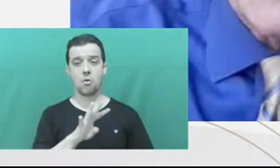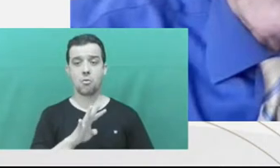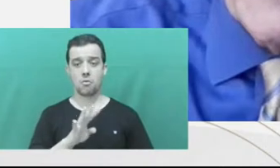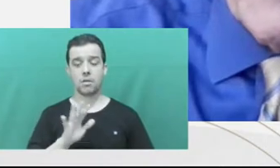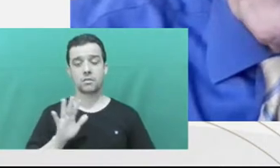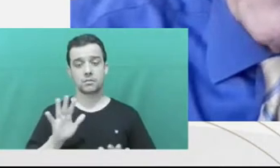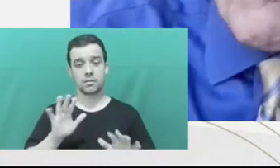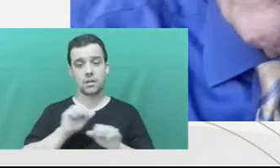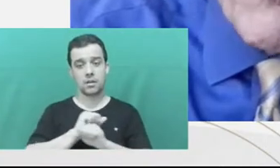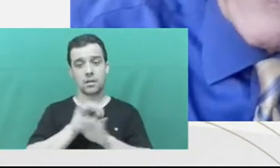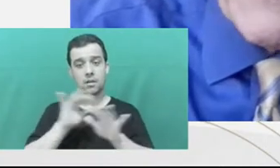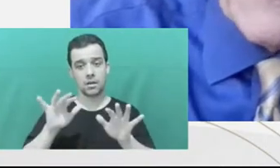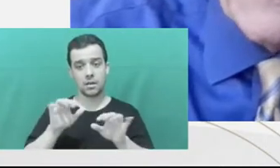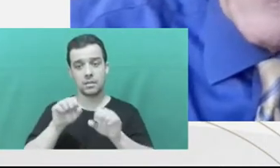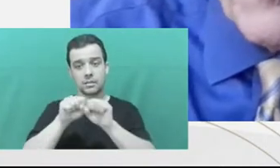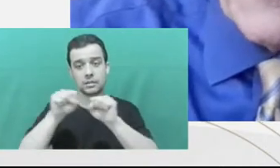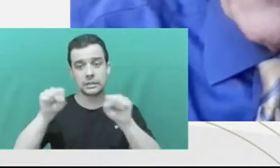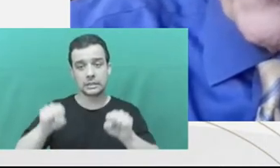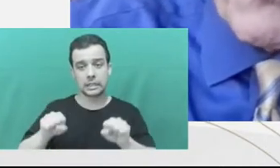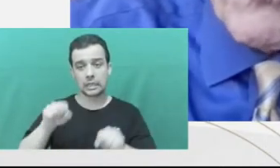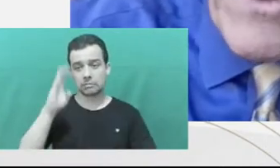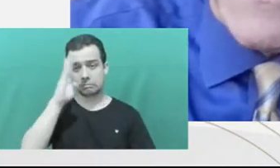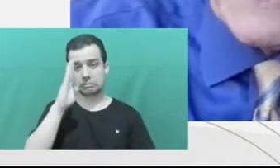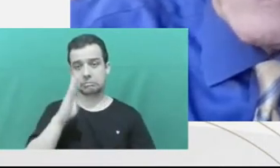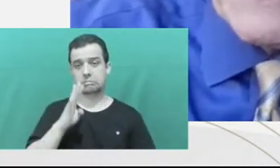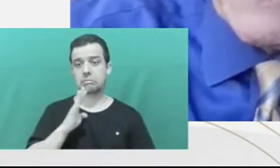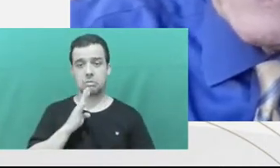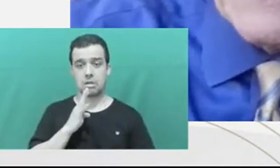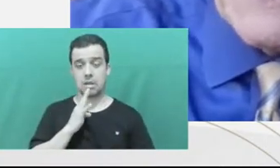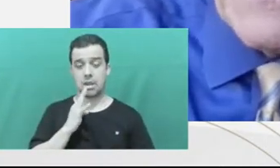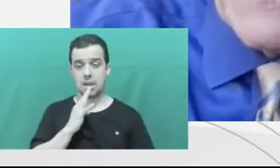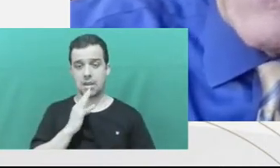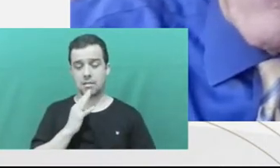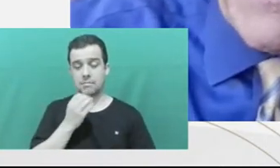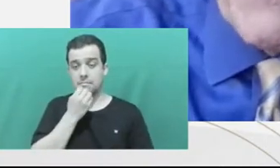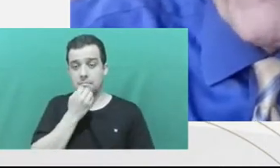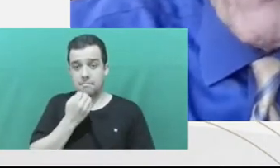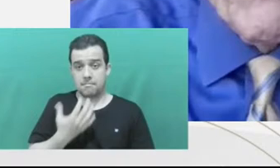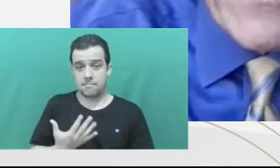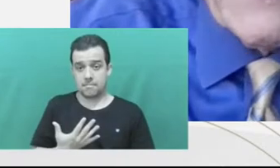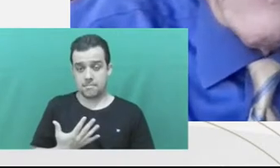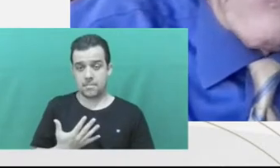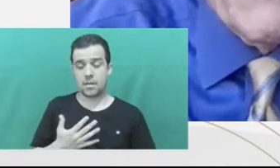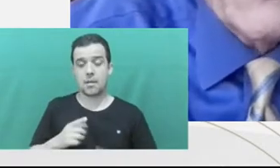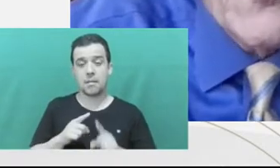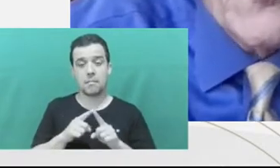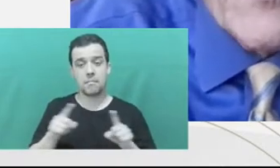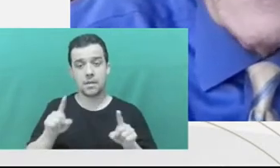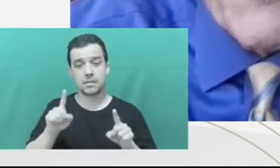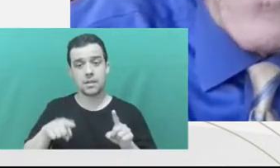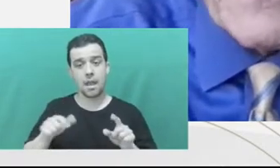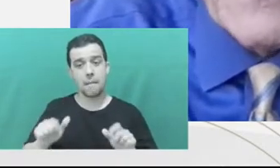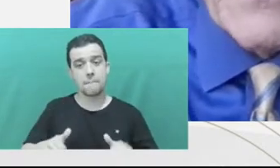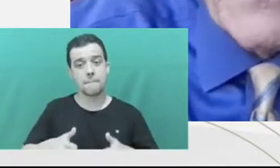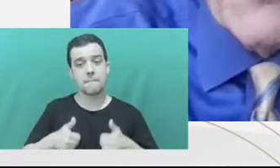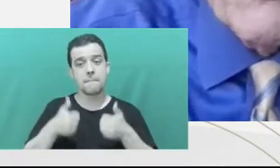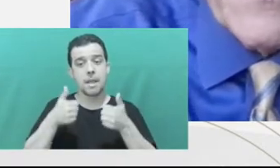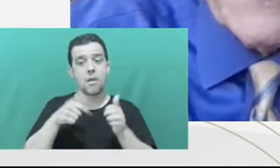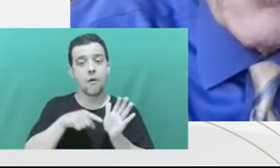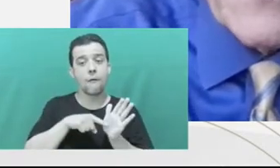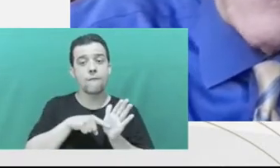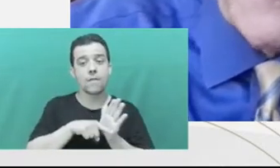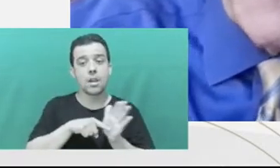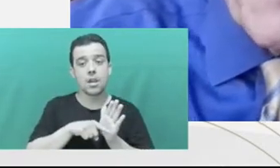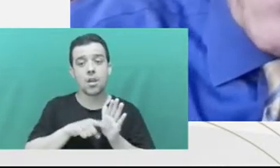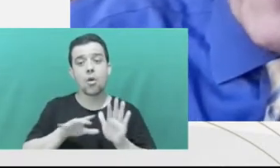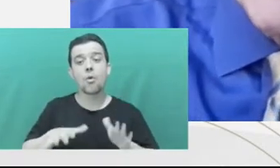jurisdiction there were a way of distinguishing what the right sentence is, and therefore a way of assuring defendants who